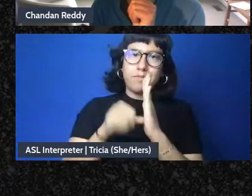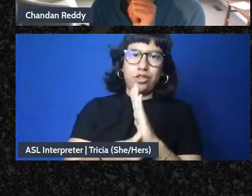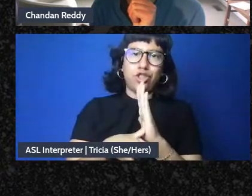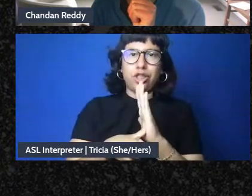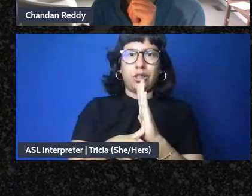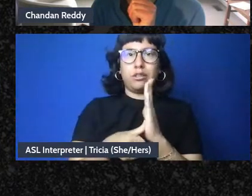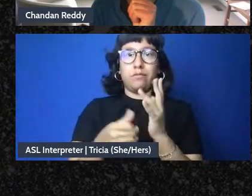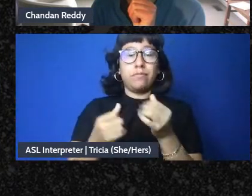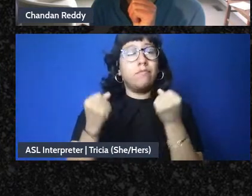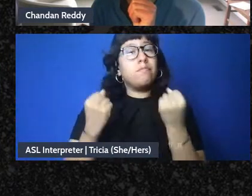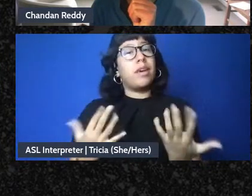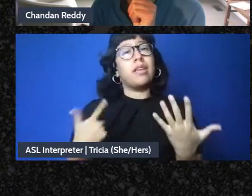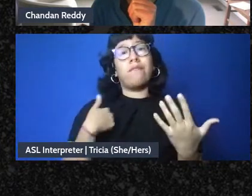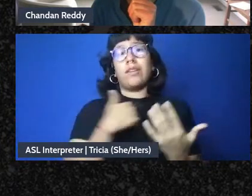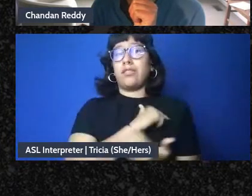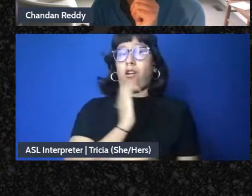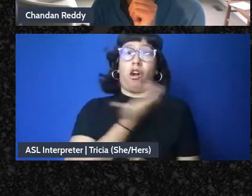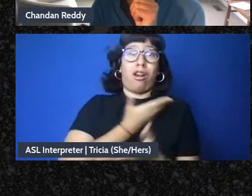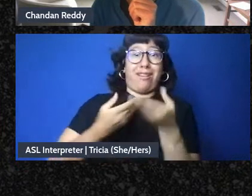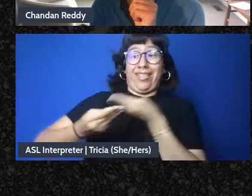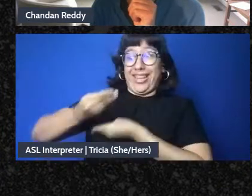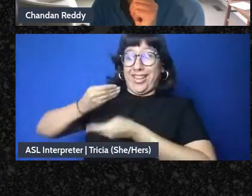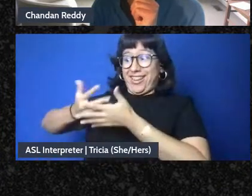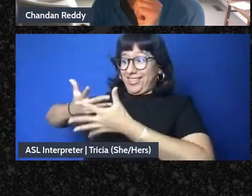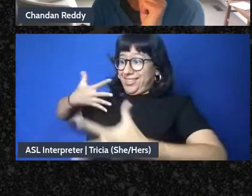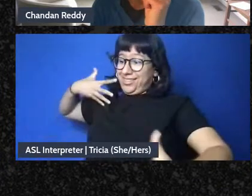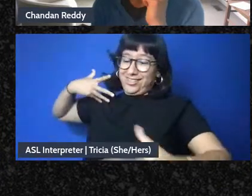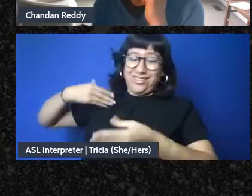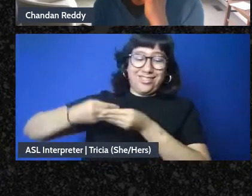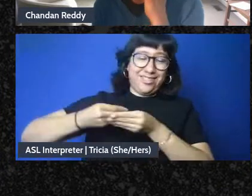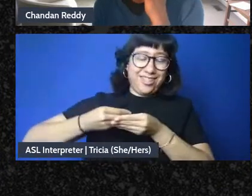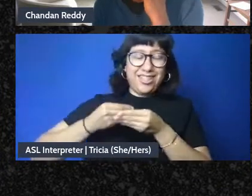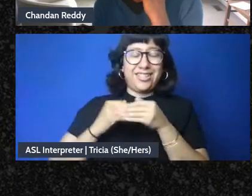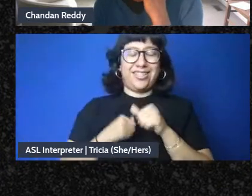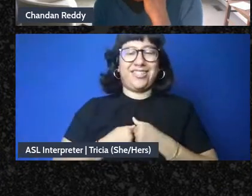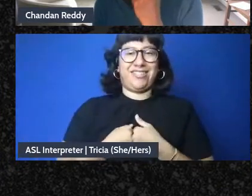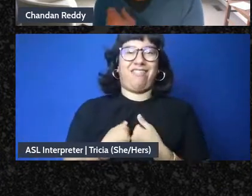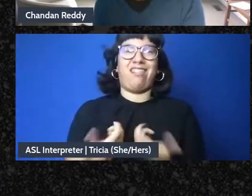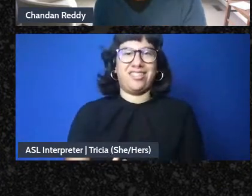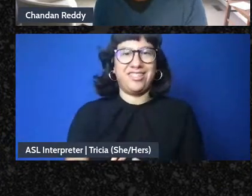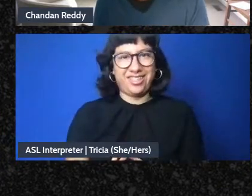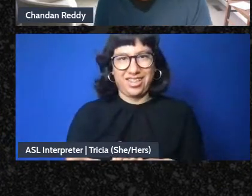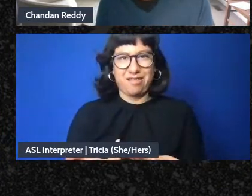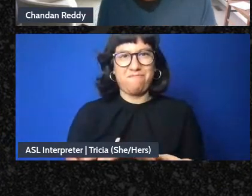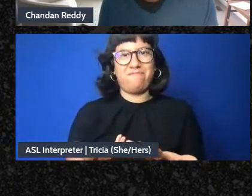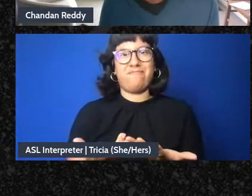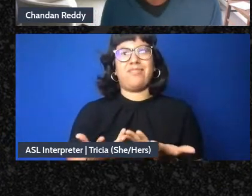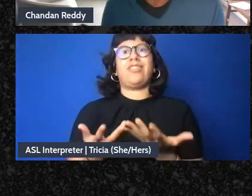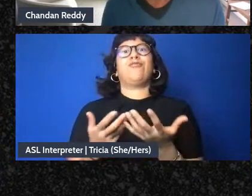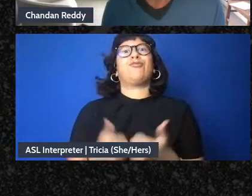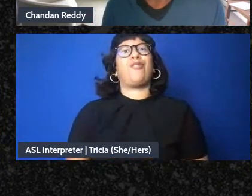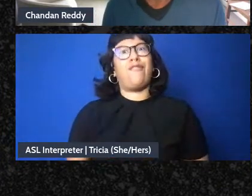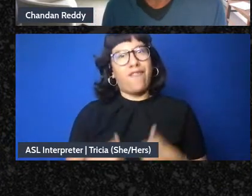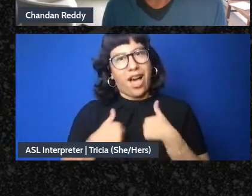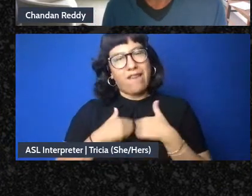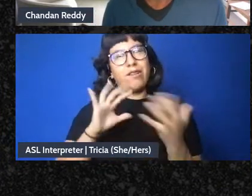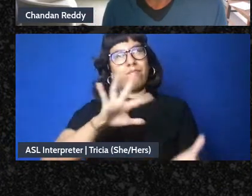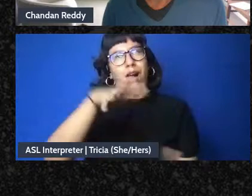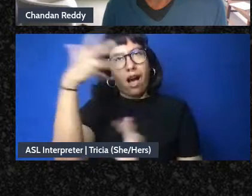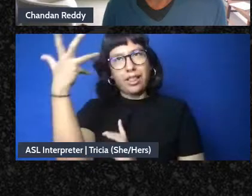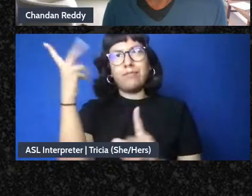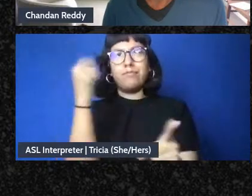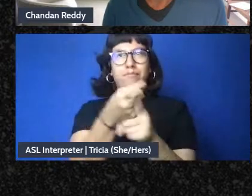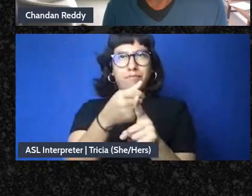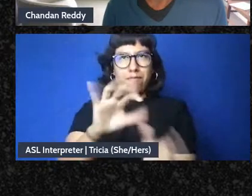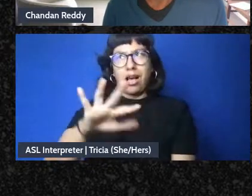of us our whole lineage is tired our whole lineage is exhaustion and surviving apocalypse after apocalypse after apocalypse after